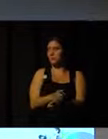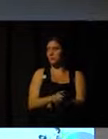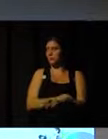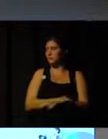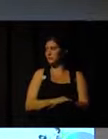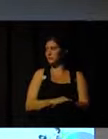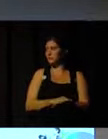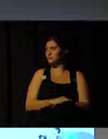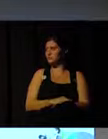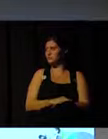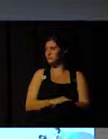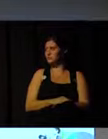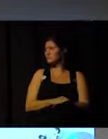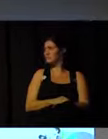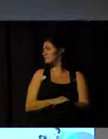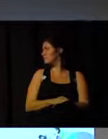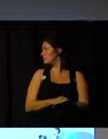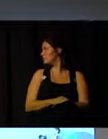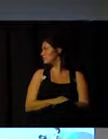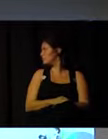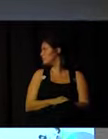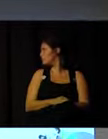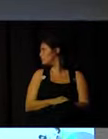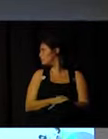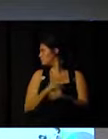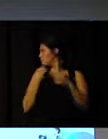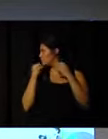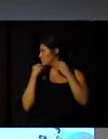challenges found by your institutions.